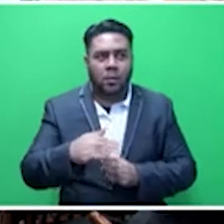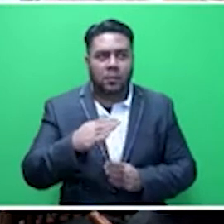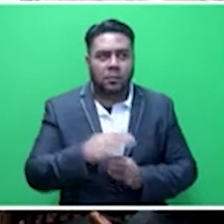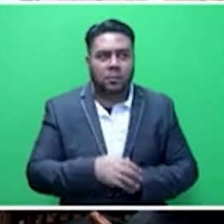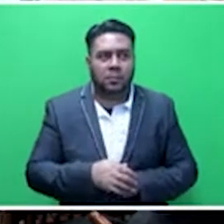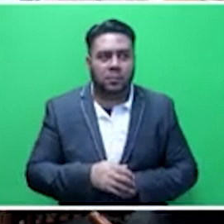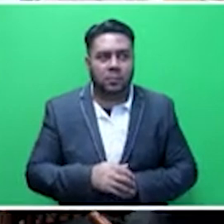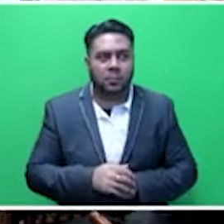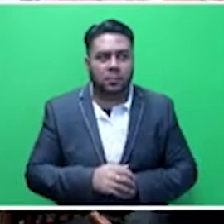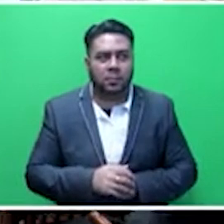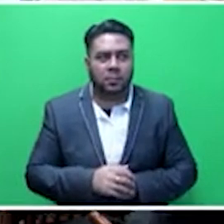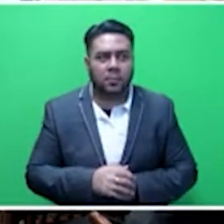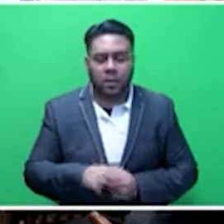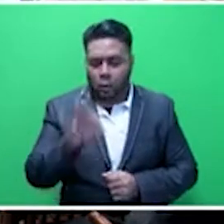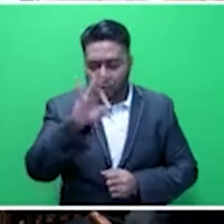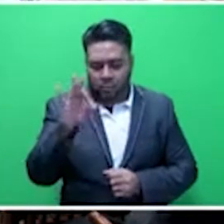But I haven't.